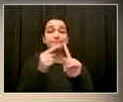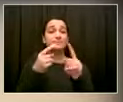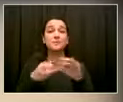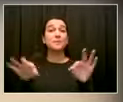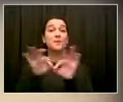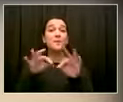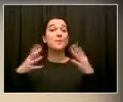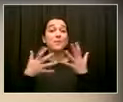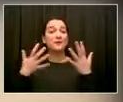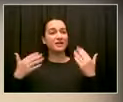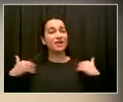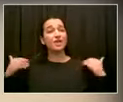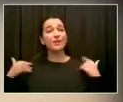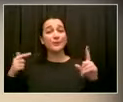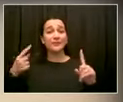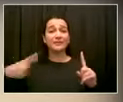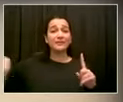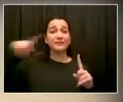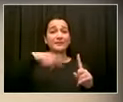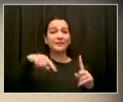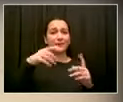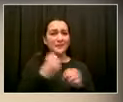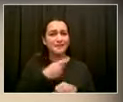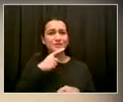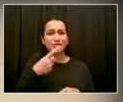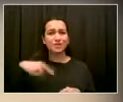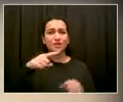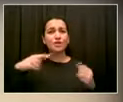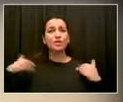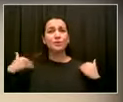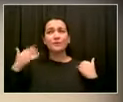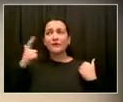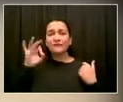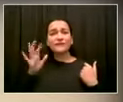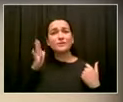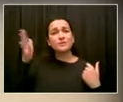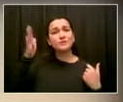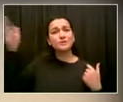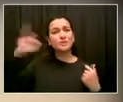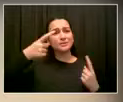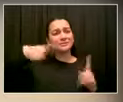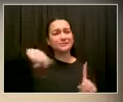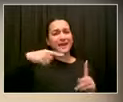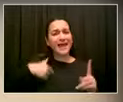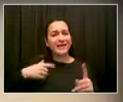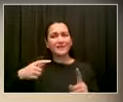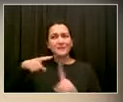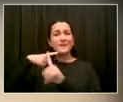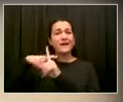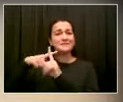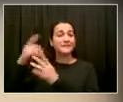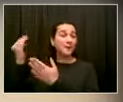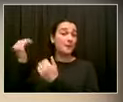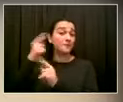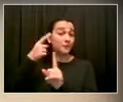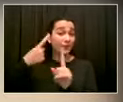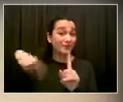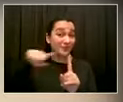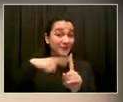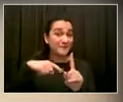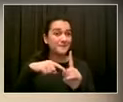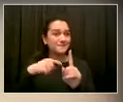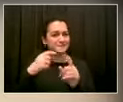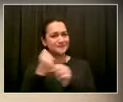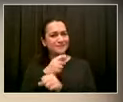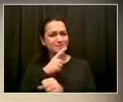Rikers Island, ACS Children's Center, as well as my partners over at King of Kings. We will have the expertise to really get out there